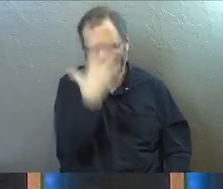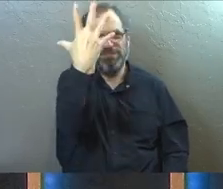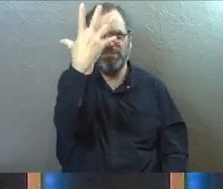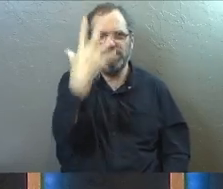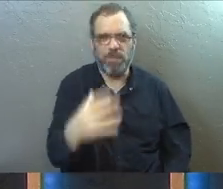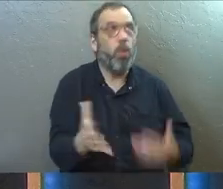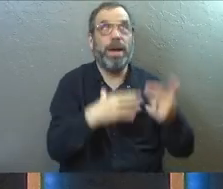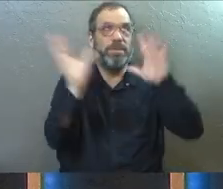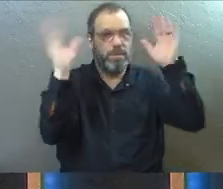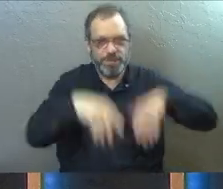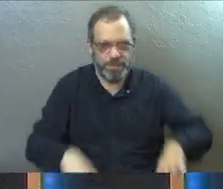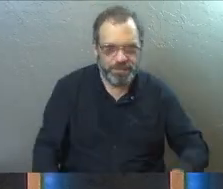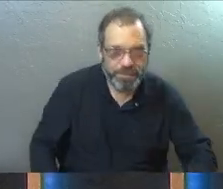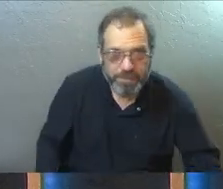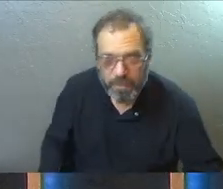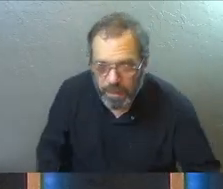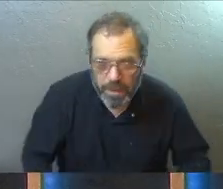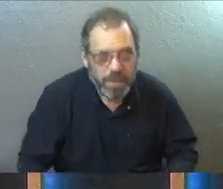Whatever.